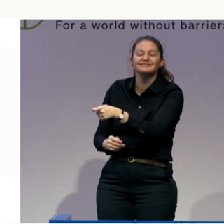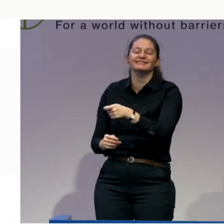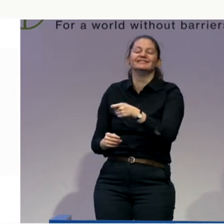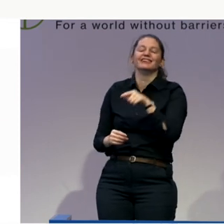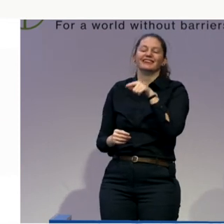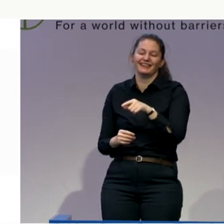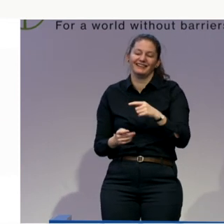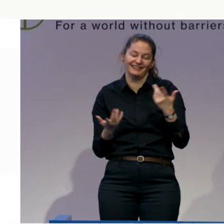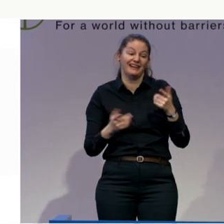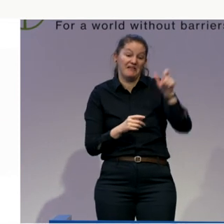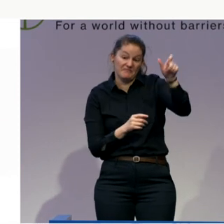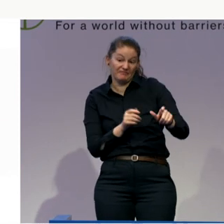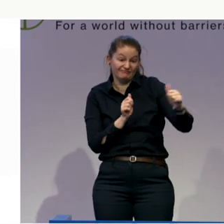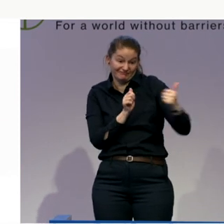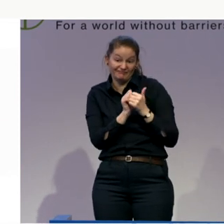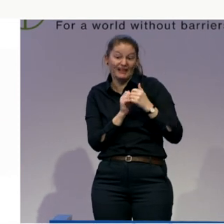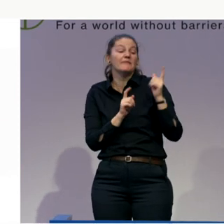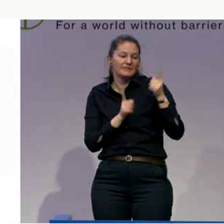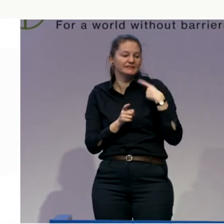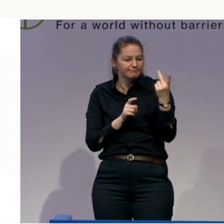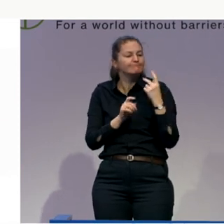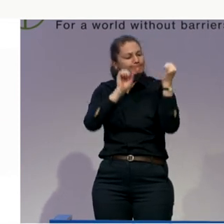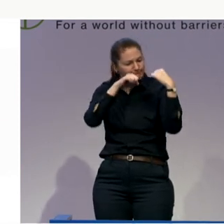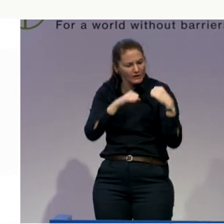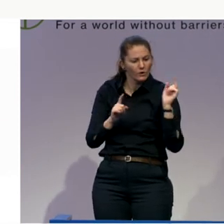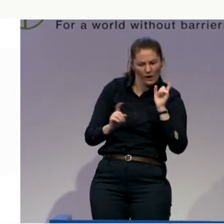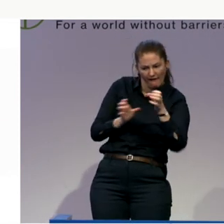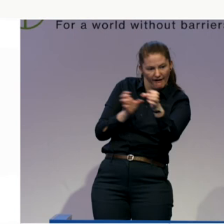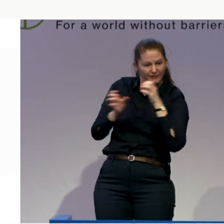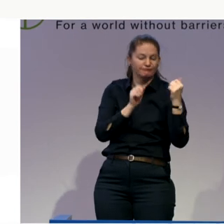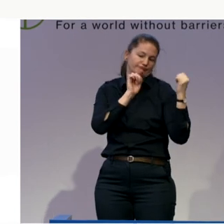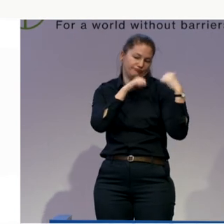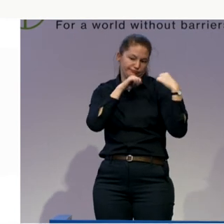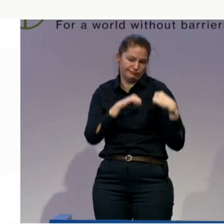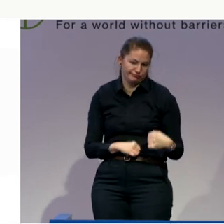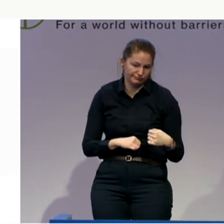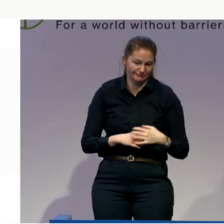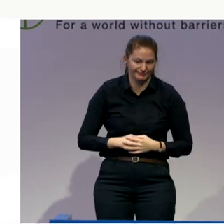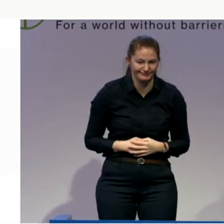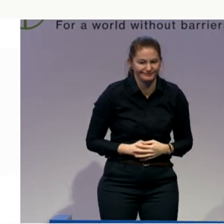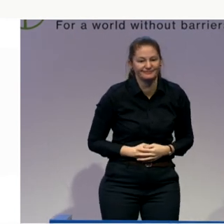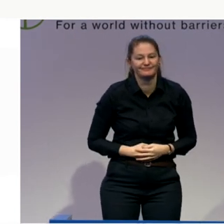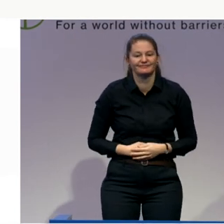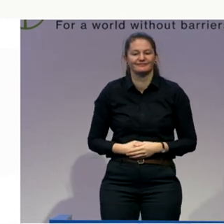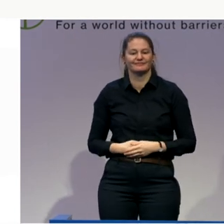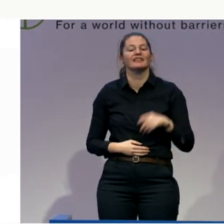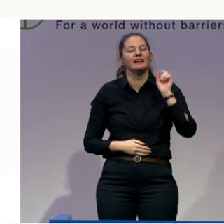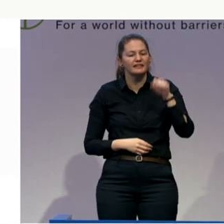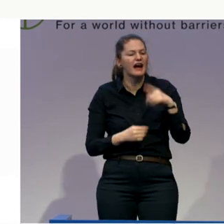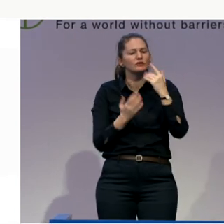probably need to have a little contract, and I need to have a little list of what you need to do. We could discuss it, but I am the boss. So,